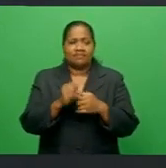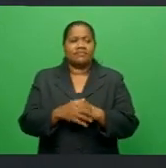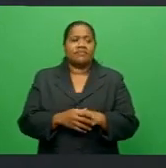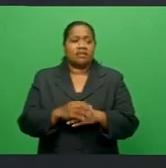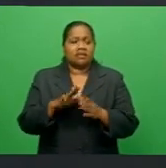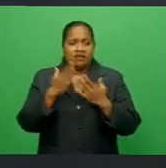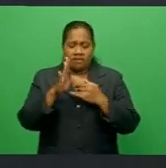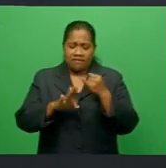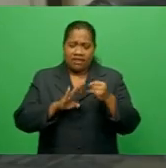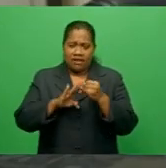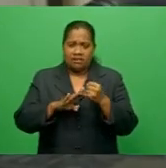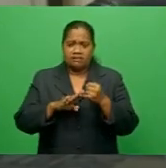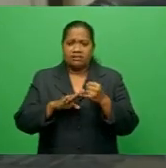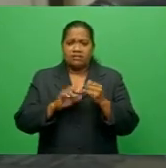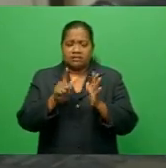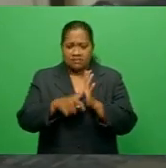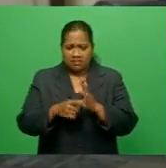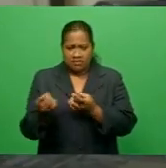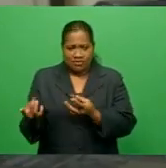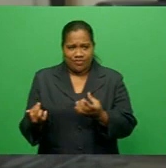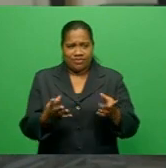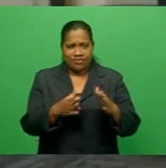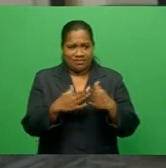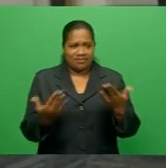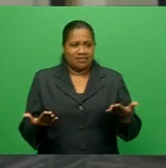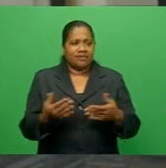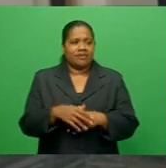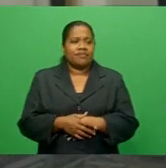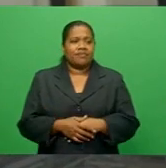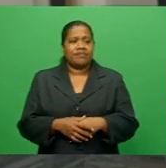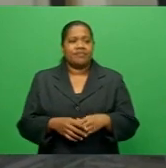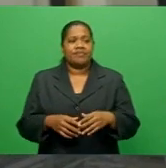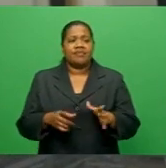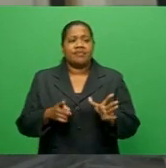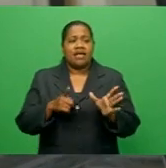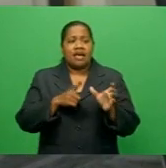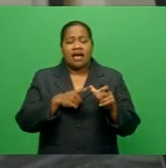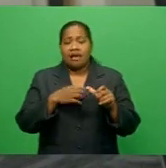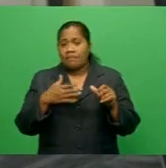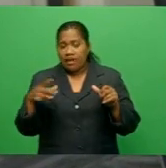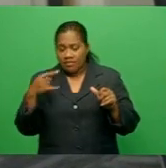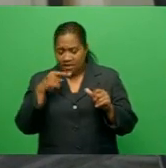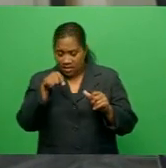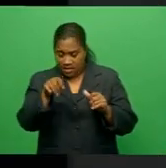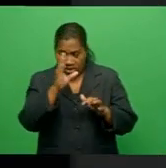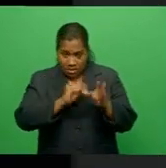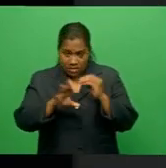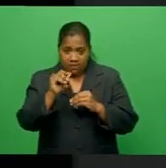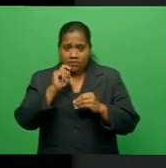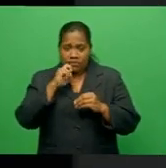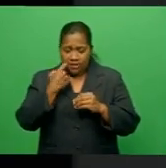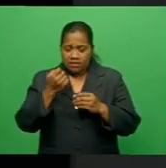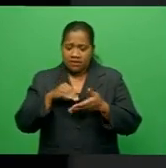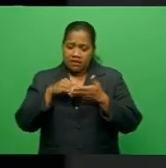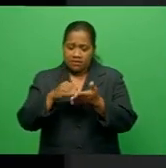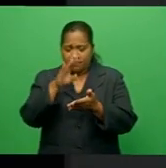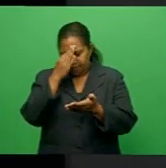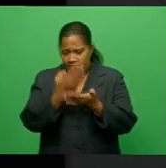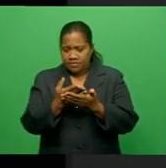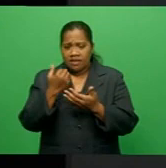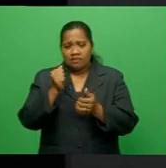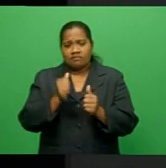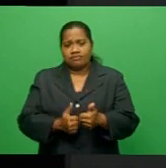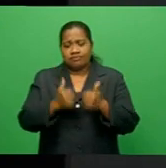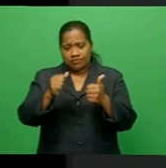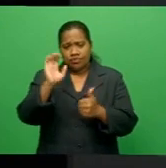stages of preparation. Agbar says this learning tool will assist students produce better results in mathematics, which has